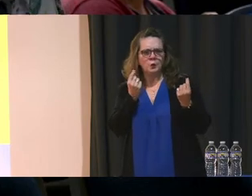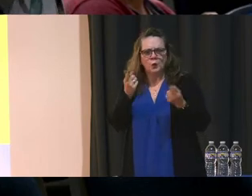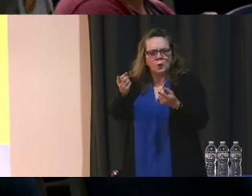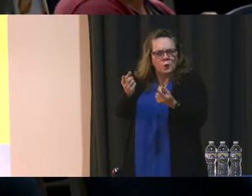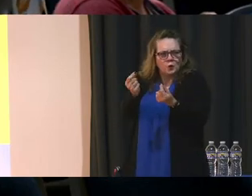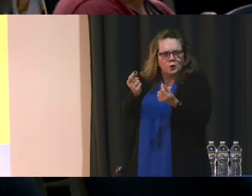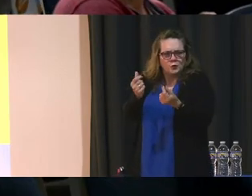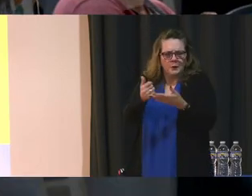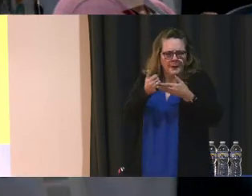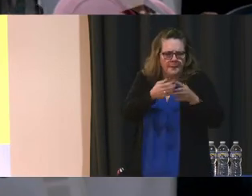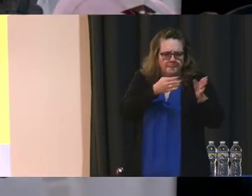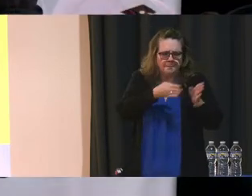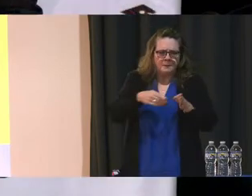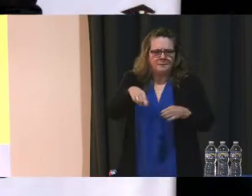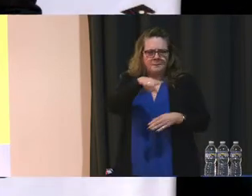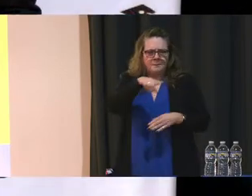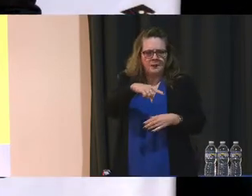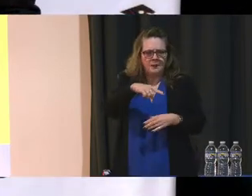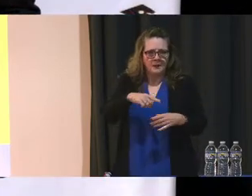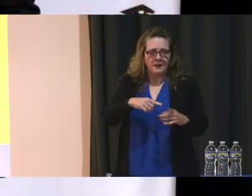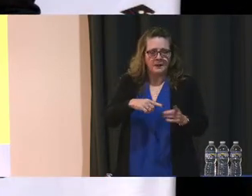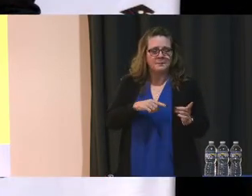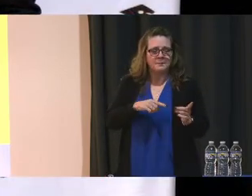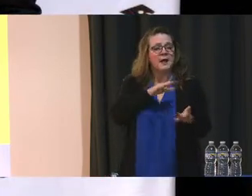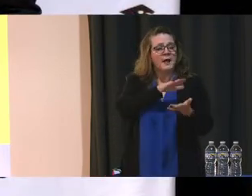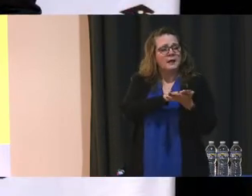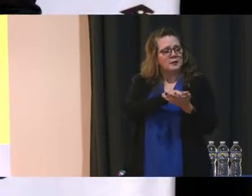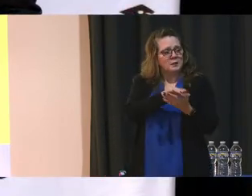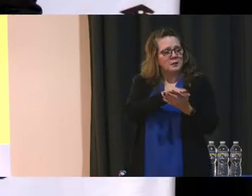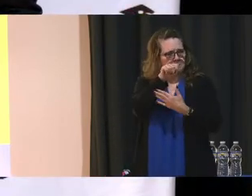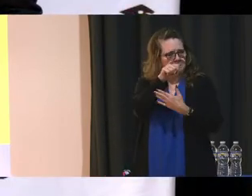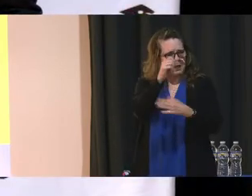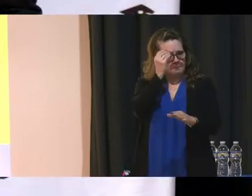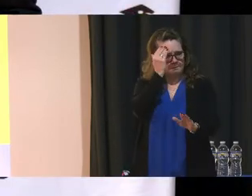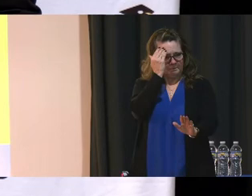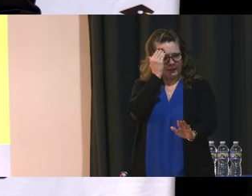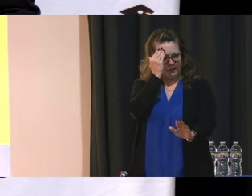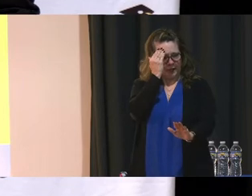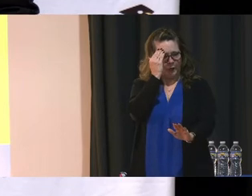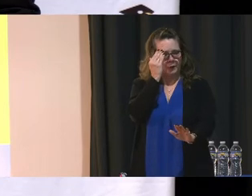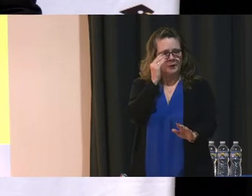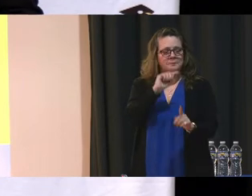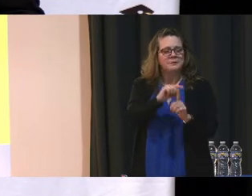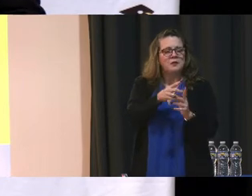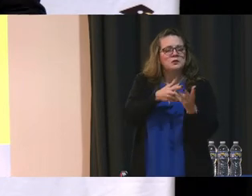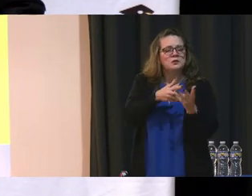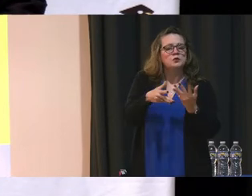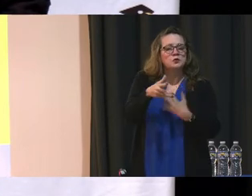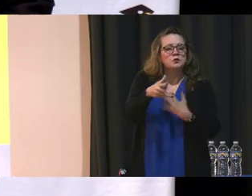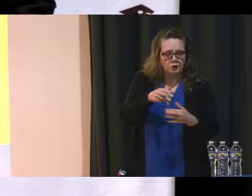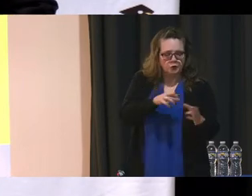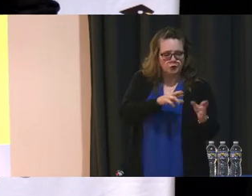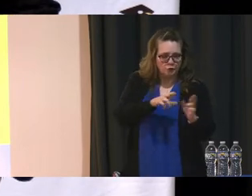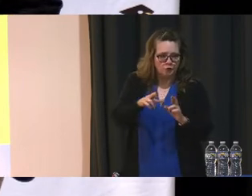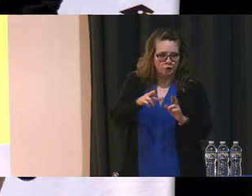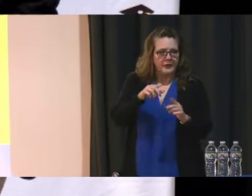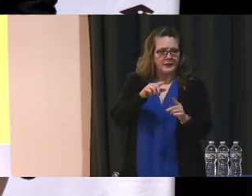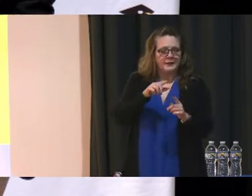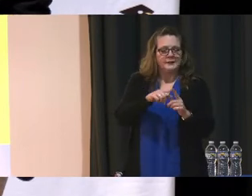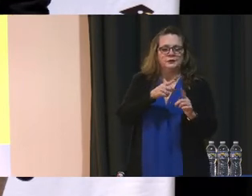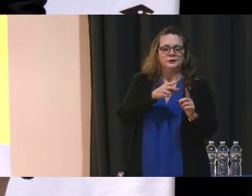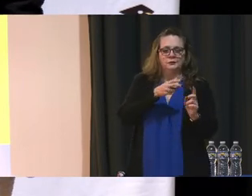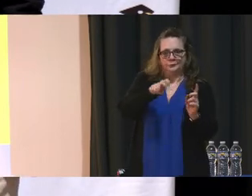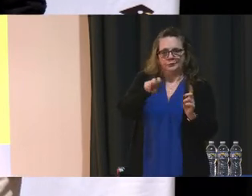to prepare them, not only academically – I know about academically – but socially to get ready to walk into that